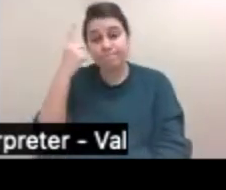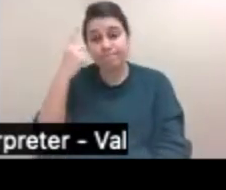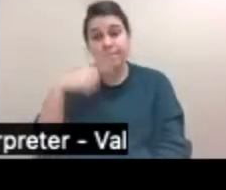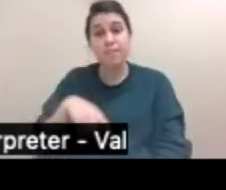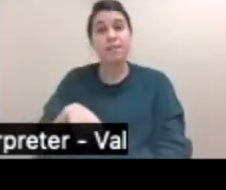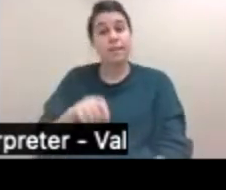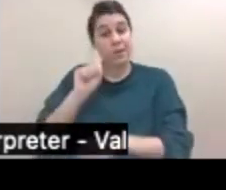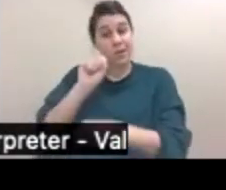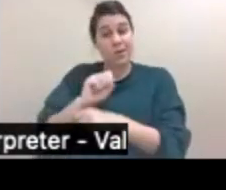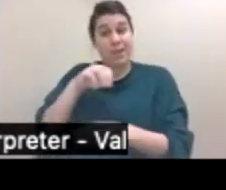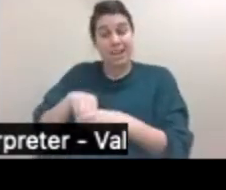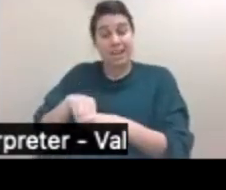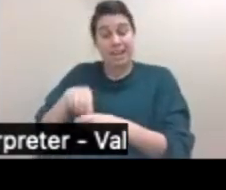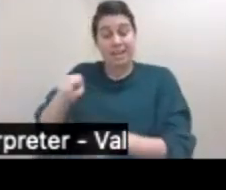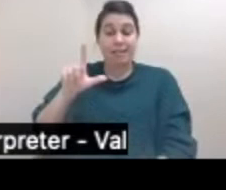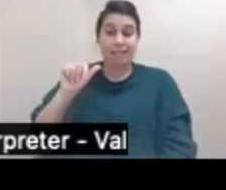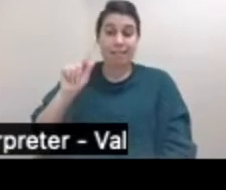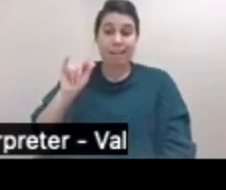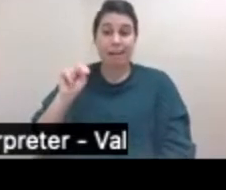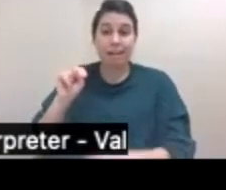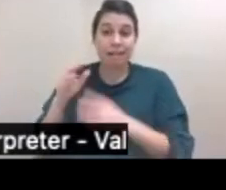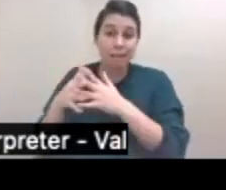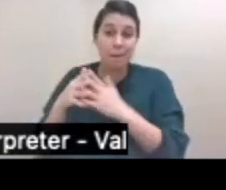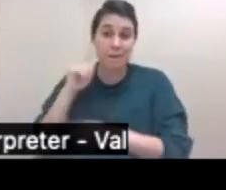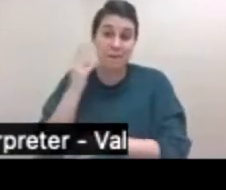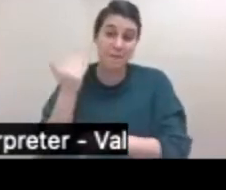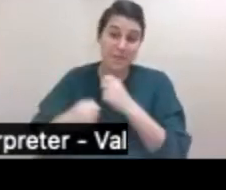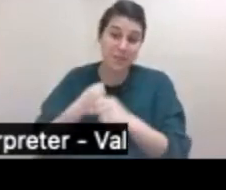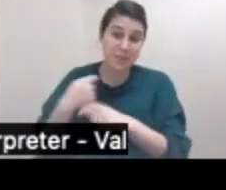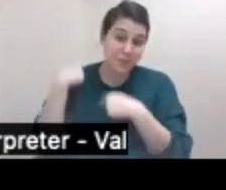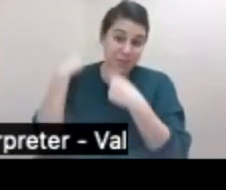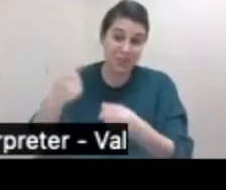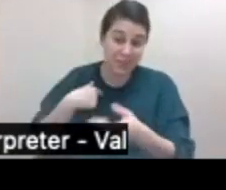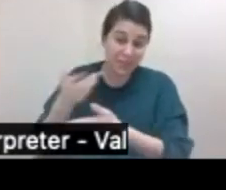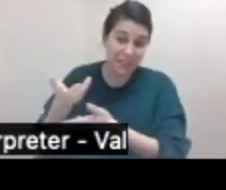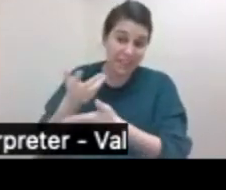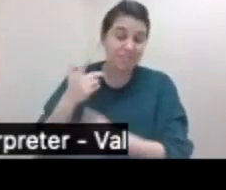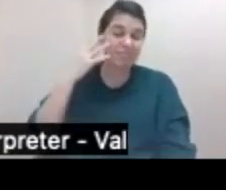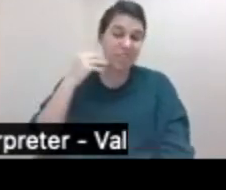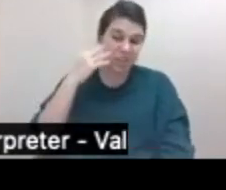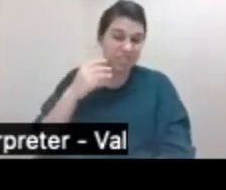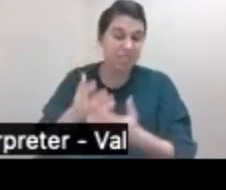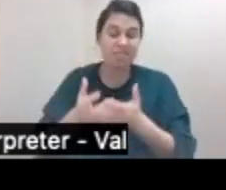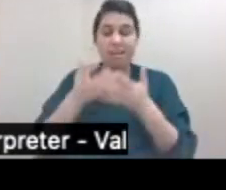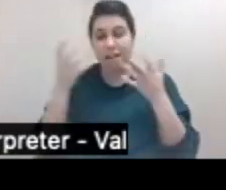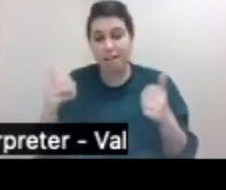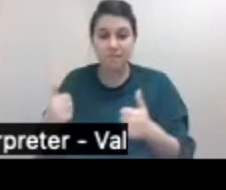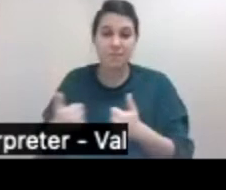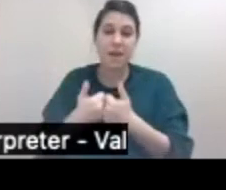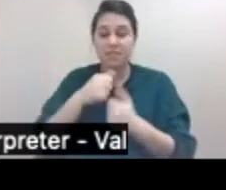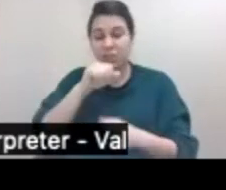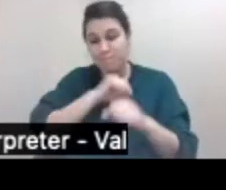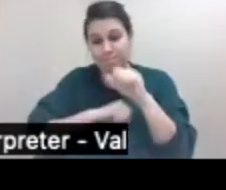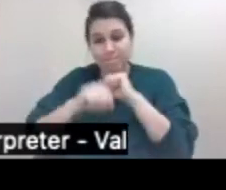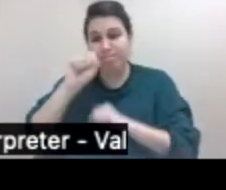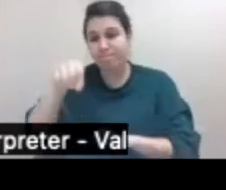working in Latin American context for 15 years now, we have experienced tremendous challenges. And